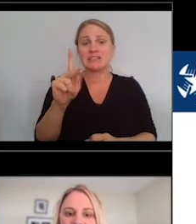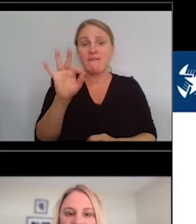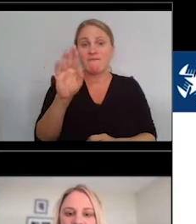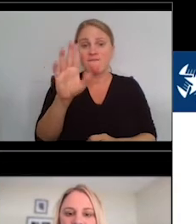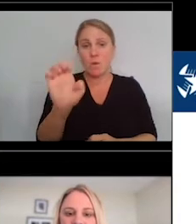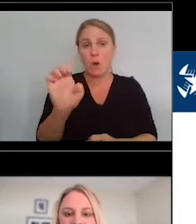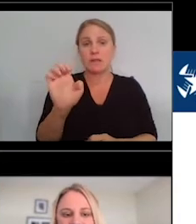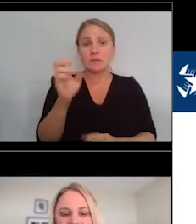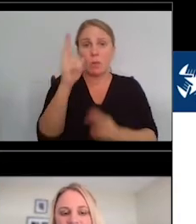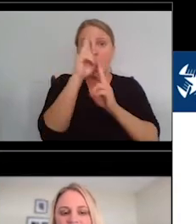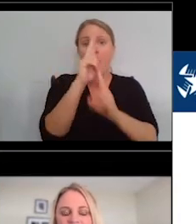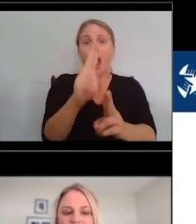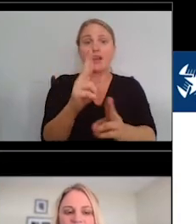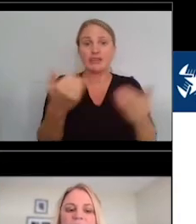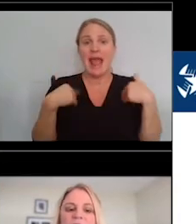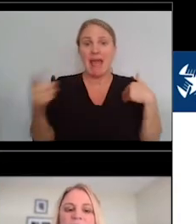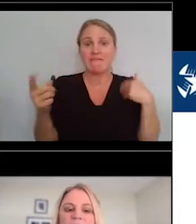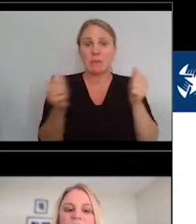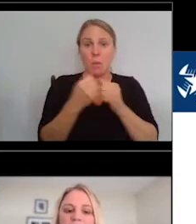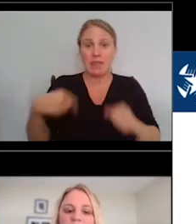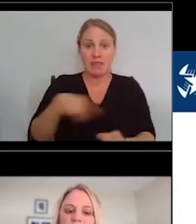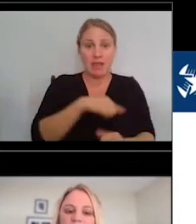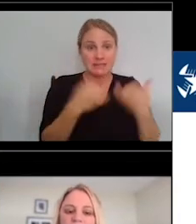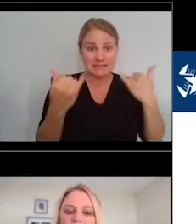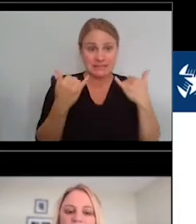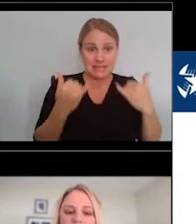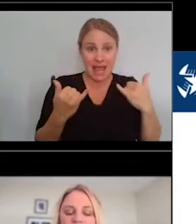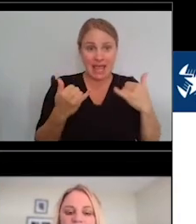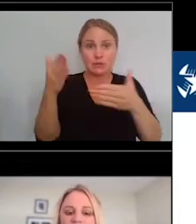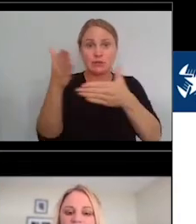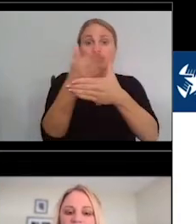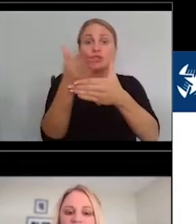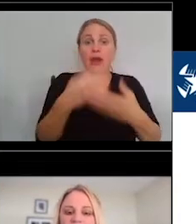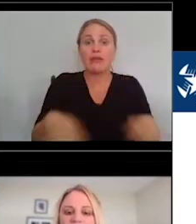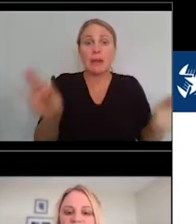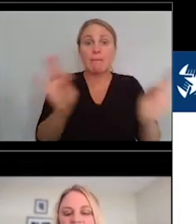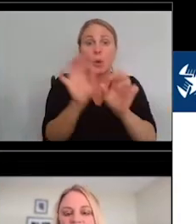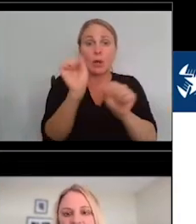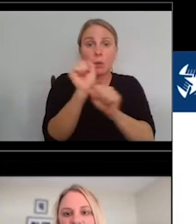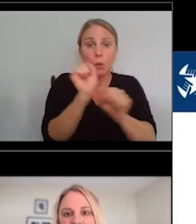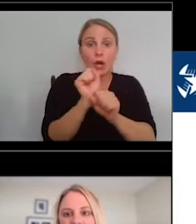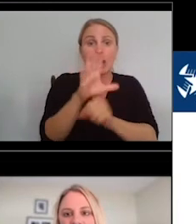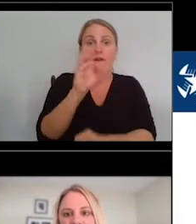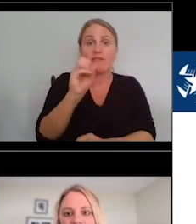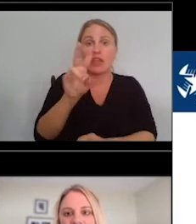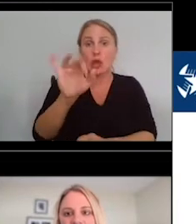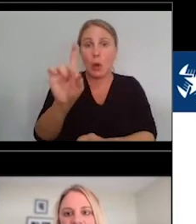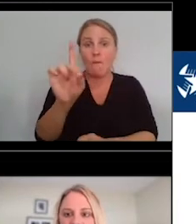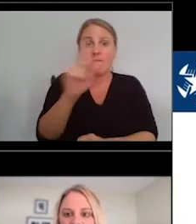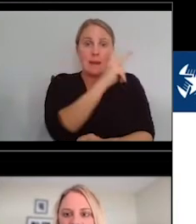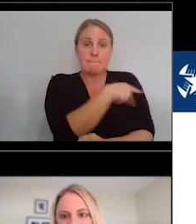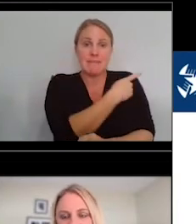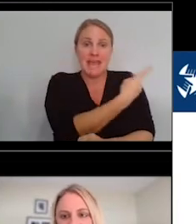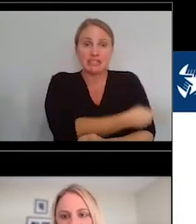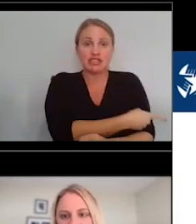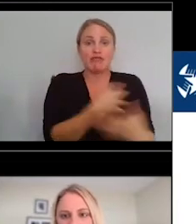honored to have him with us today to share the important work of the COVID-19 Patient Recovery Alliance.